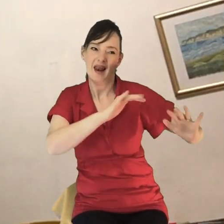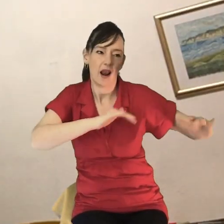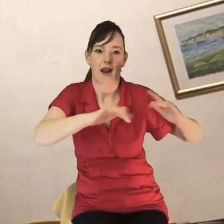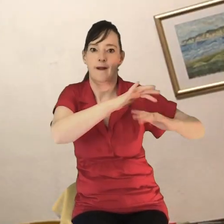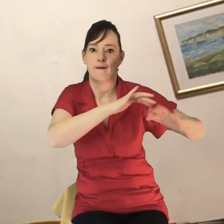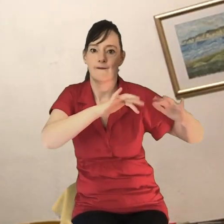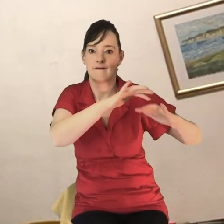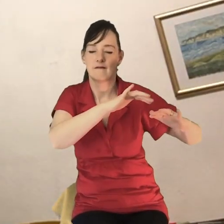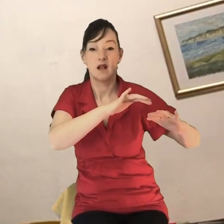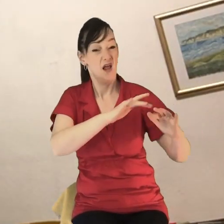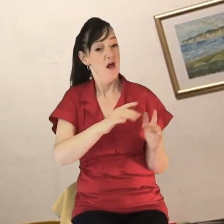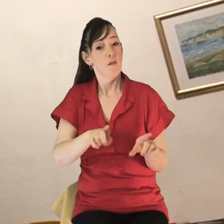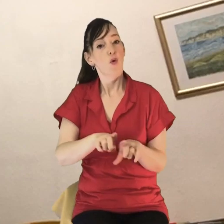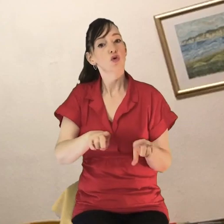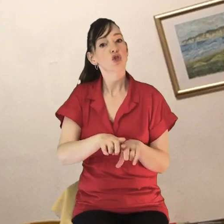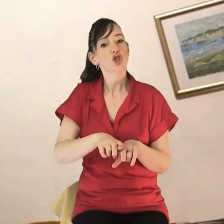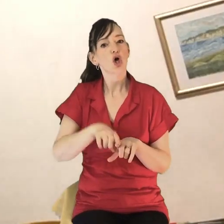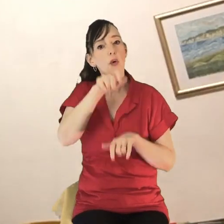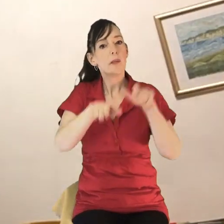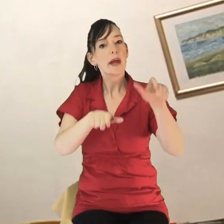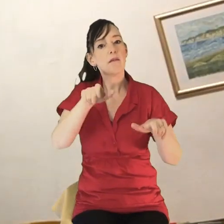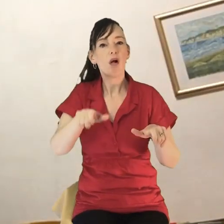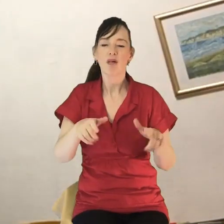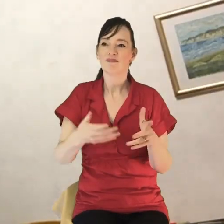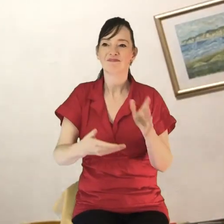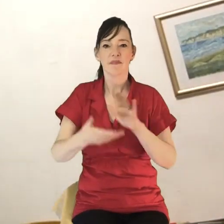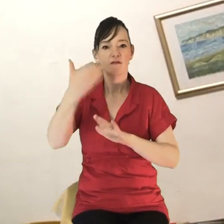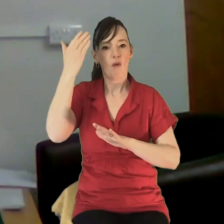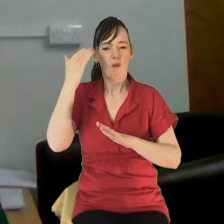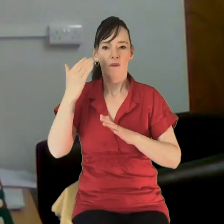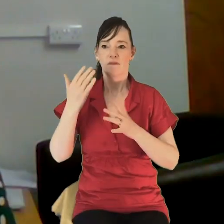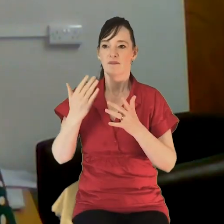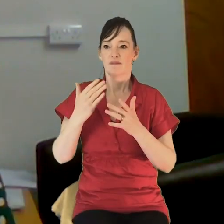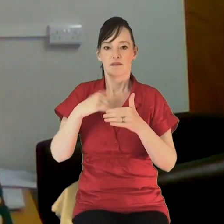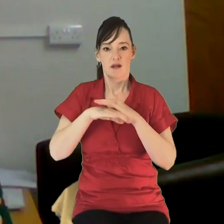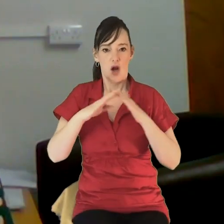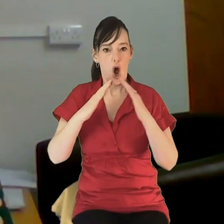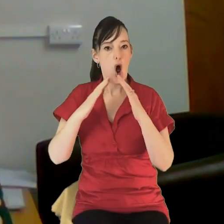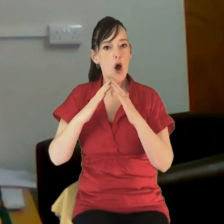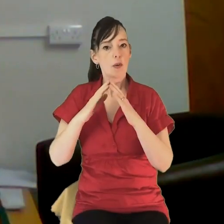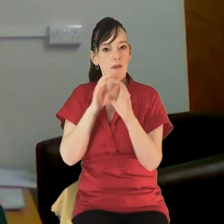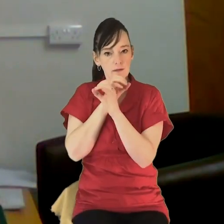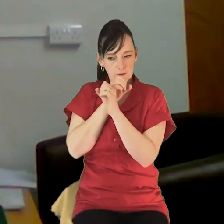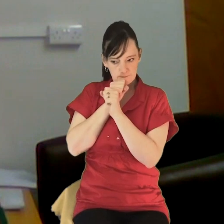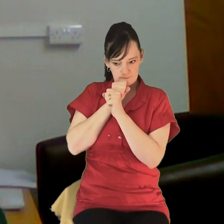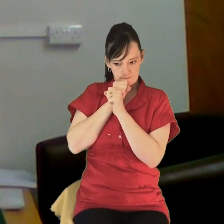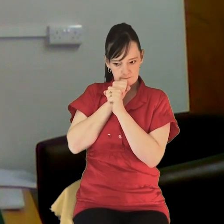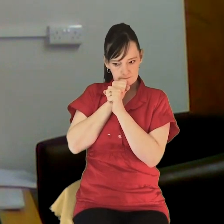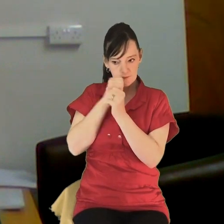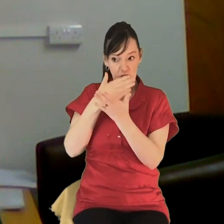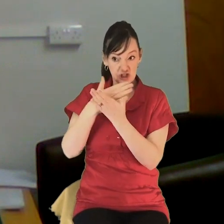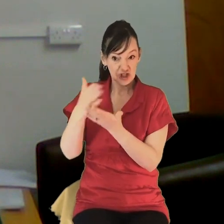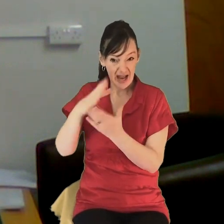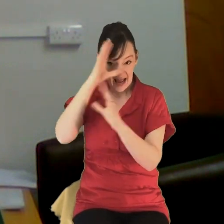And I think also people have been reluctant to necessarily share what's really been going on behind closed